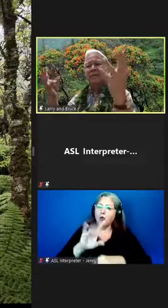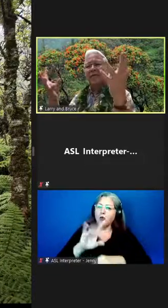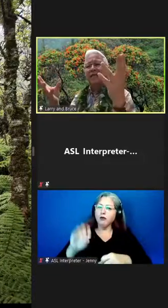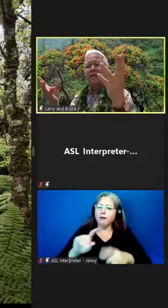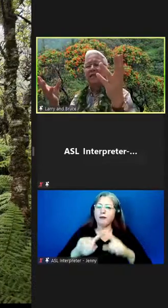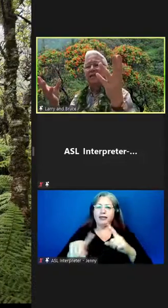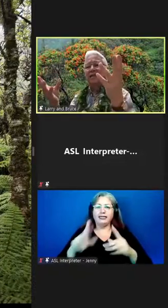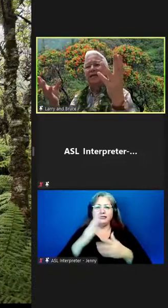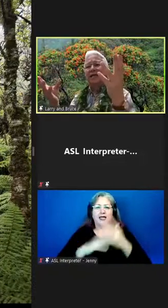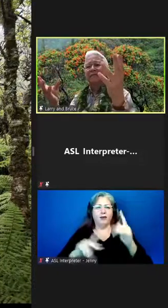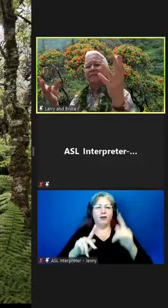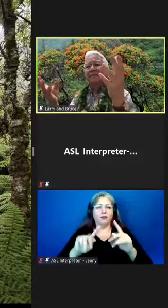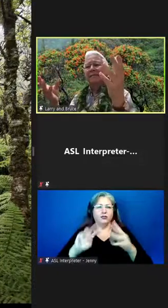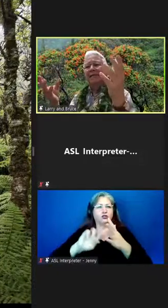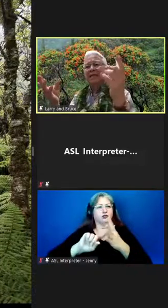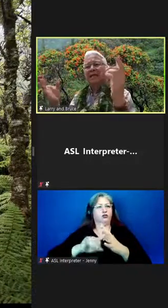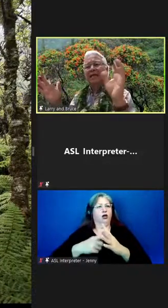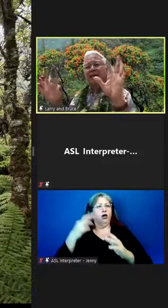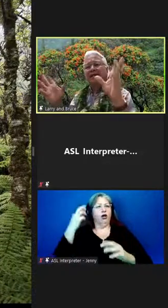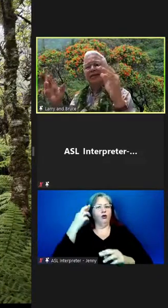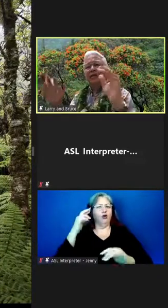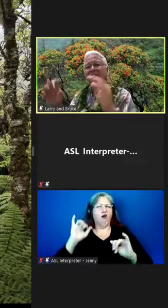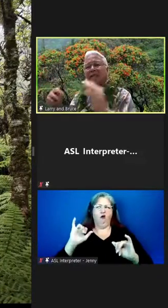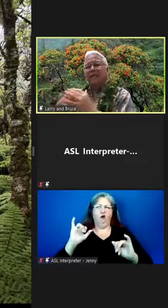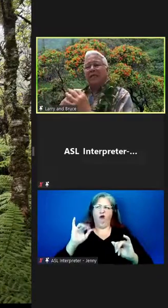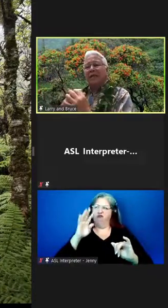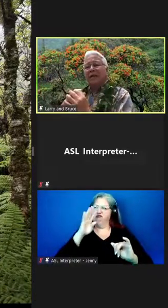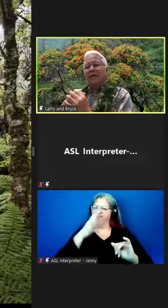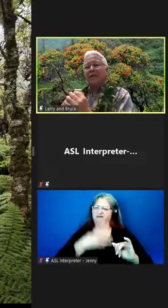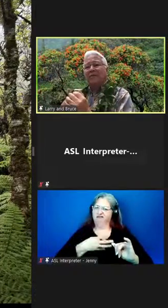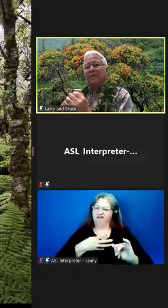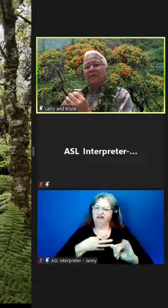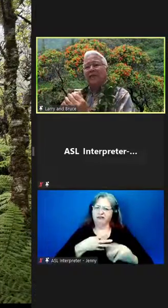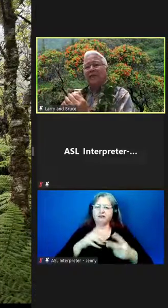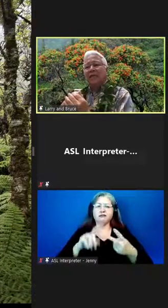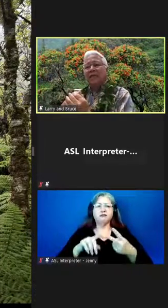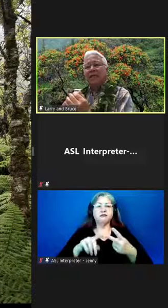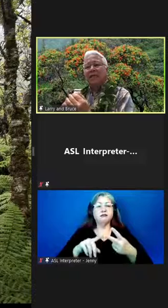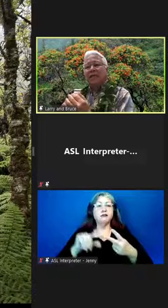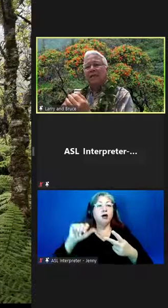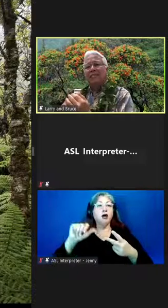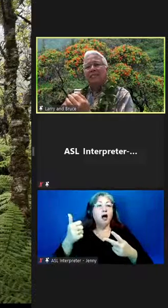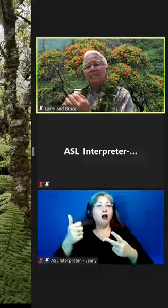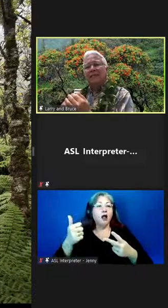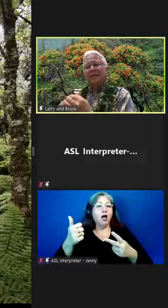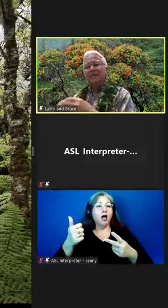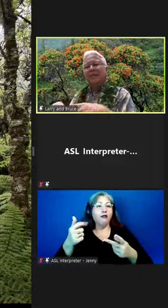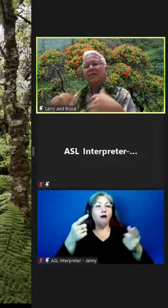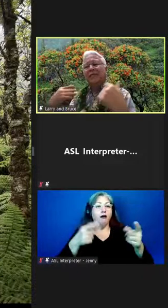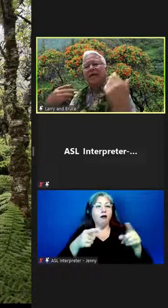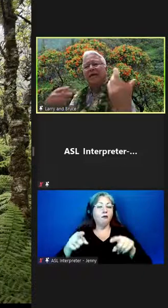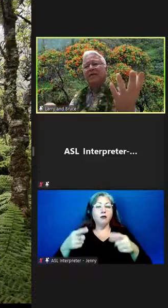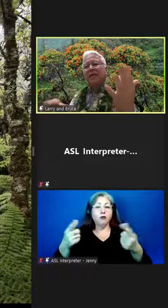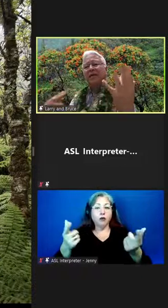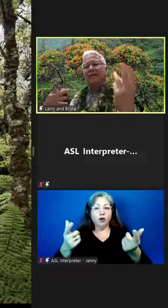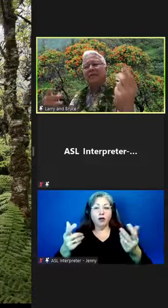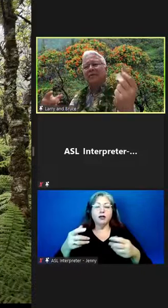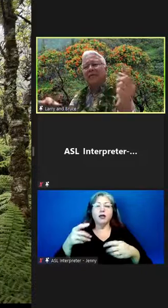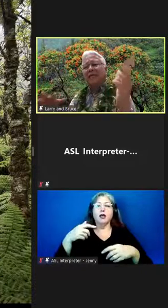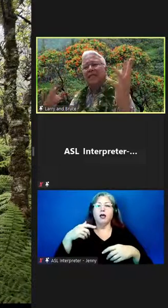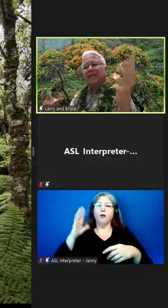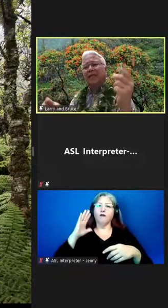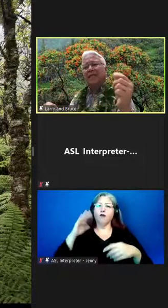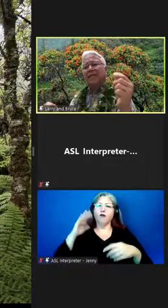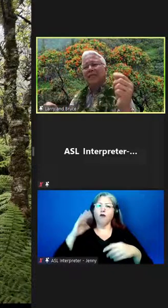some attention to that another curious thing that happened was uh we always had hawaiian